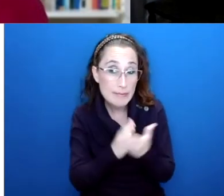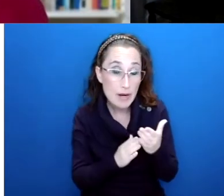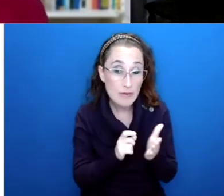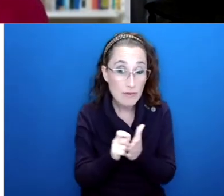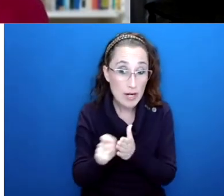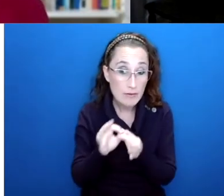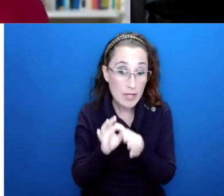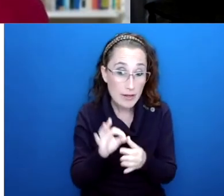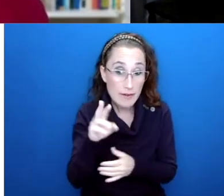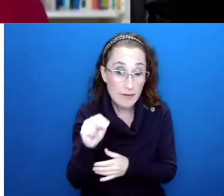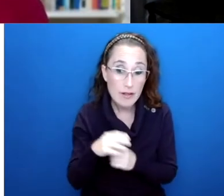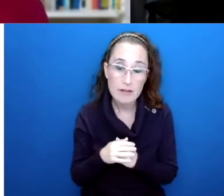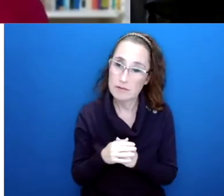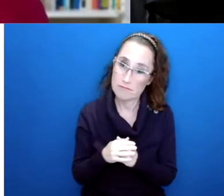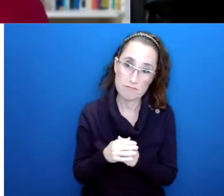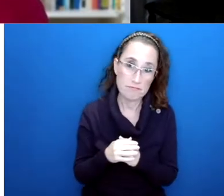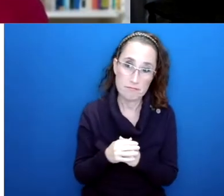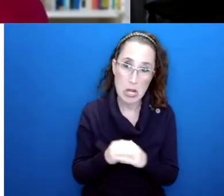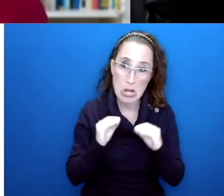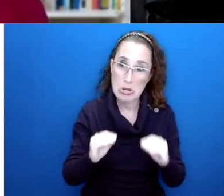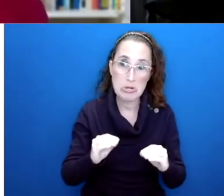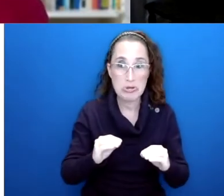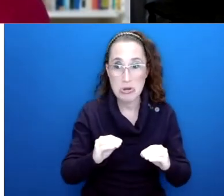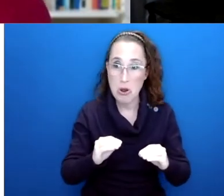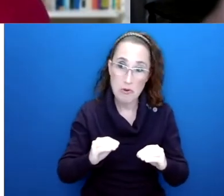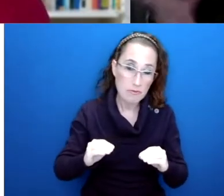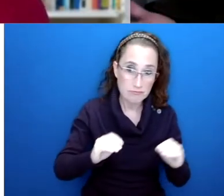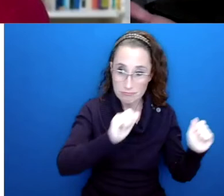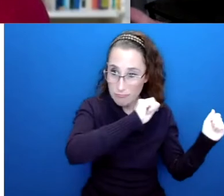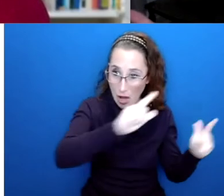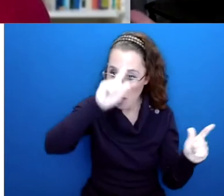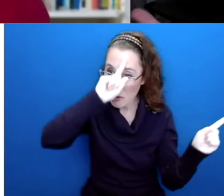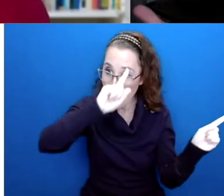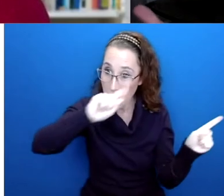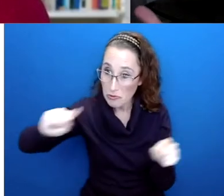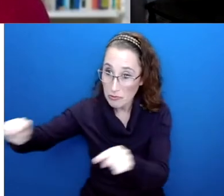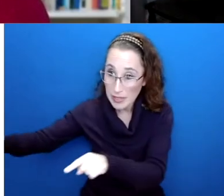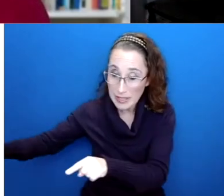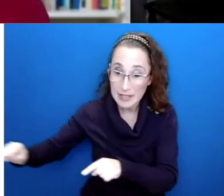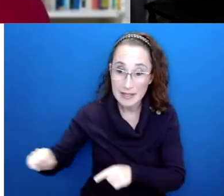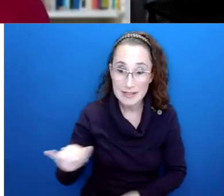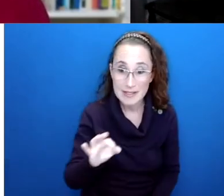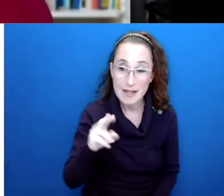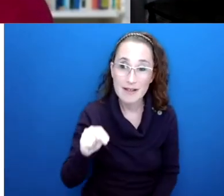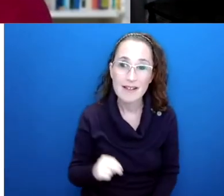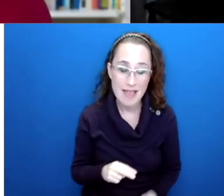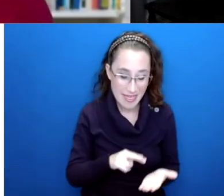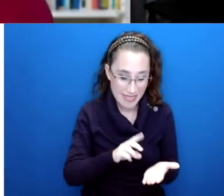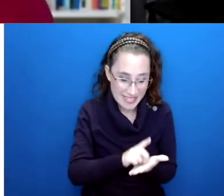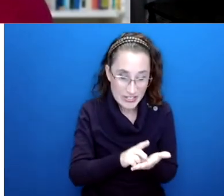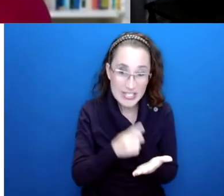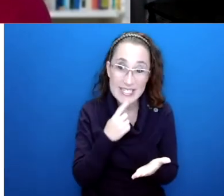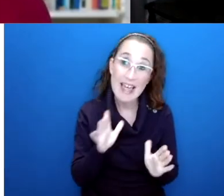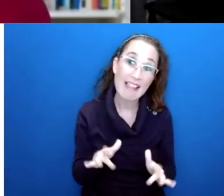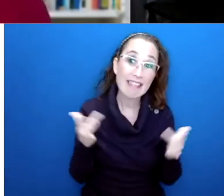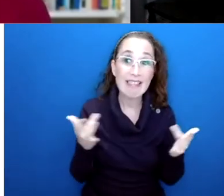came to realize there's no good agreed upon definition of fun. You know, the best thing you'll find in the dictionary is lighthearted pleasure. But if you ask people, and even